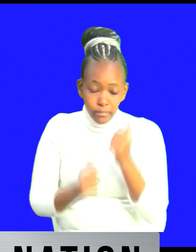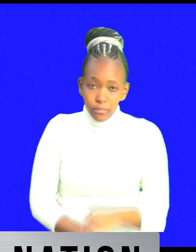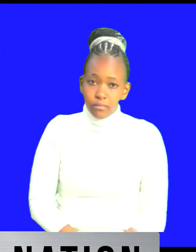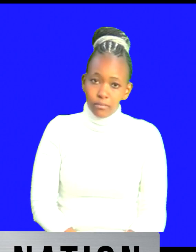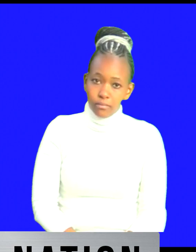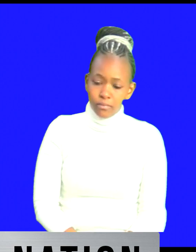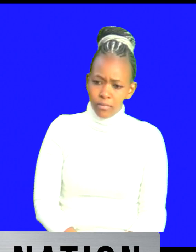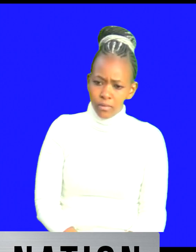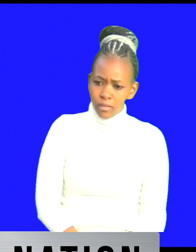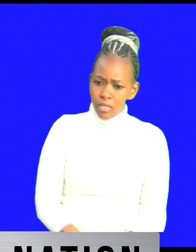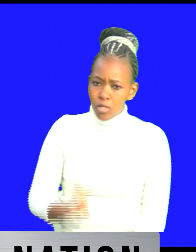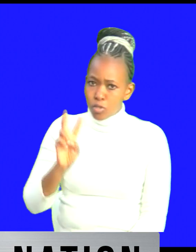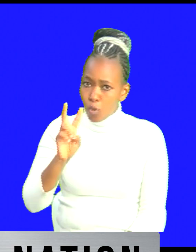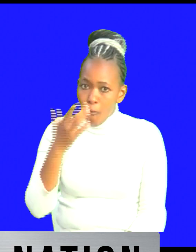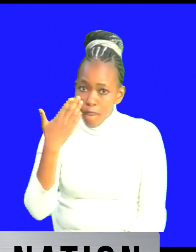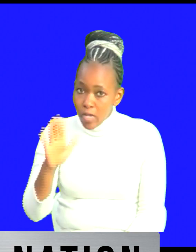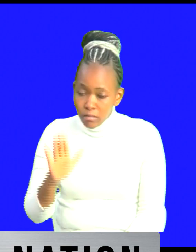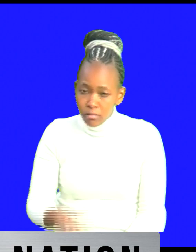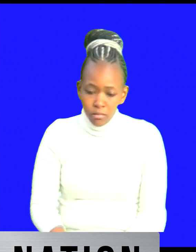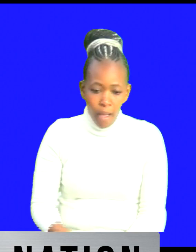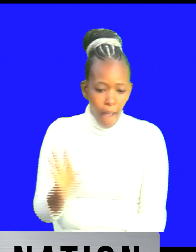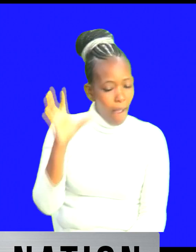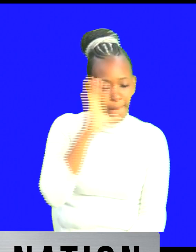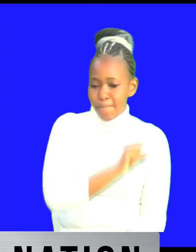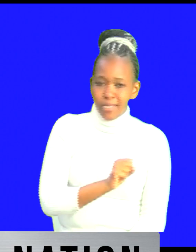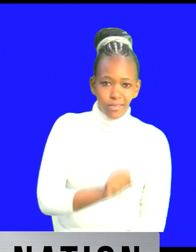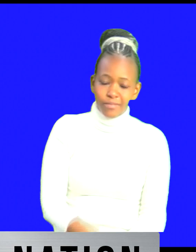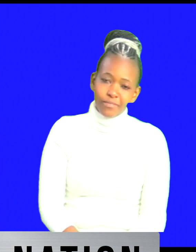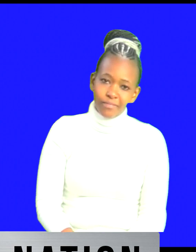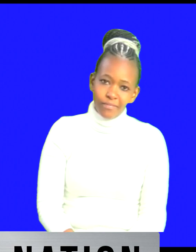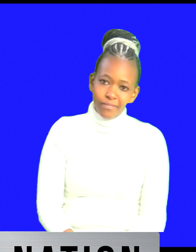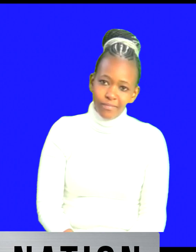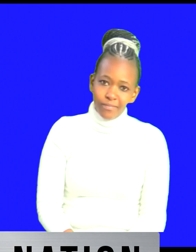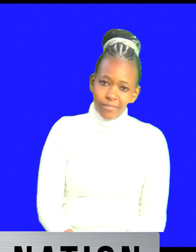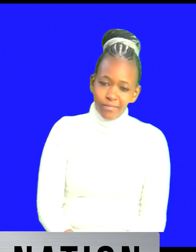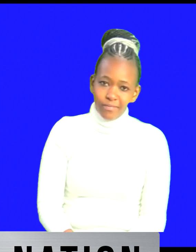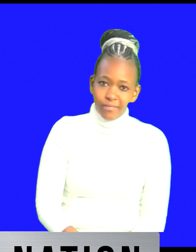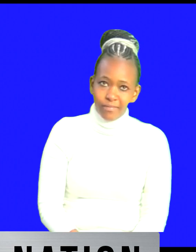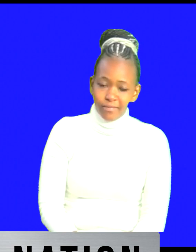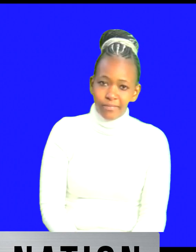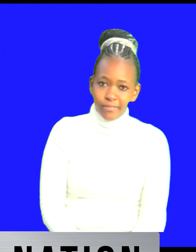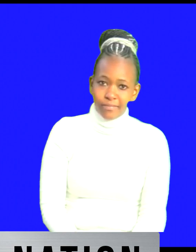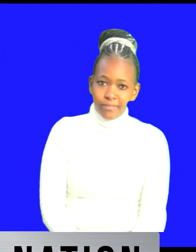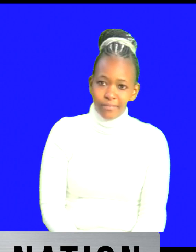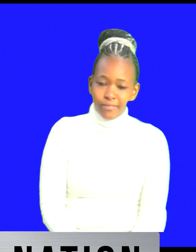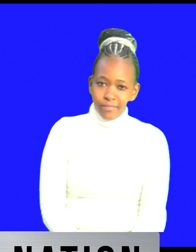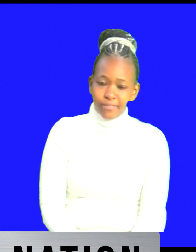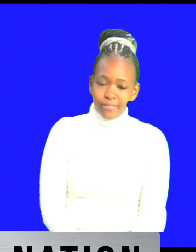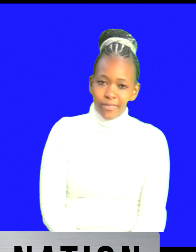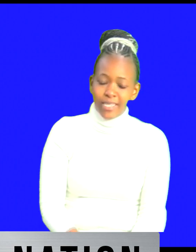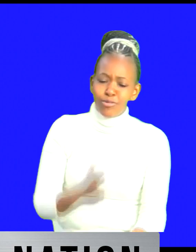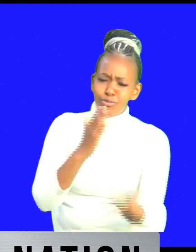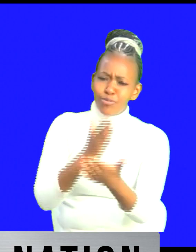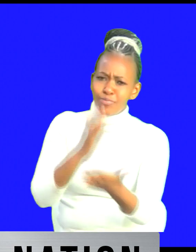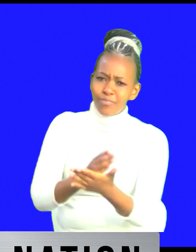yes you see that no i missed that one our governor come on our governor yeah yes the governor